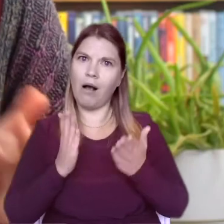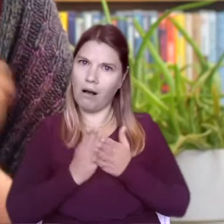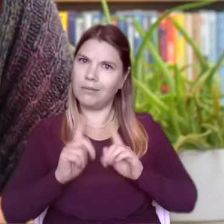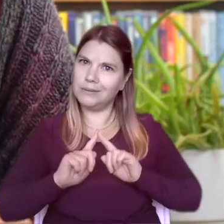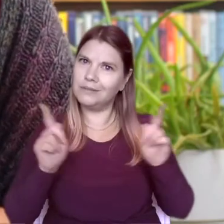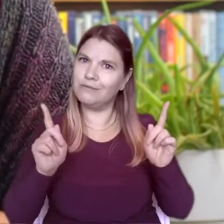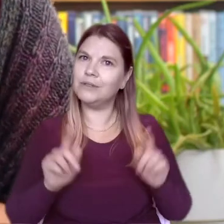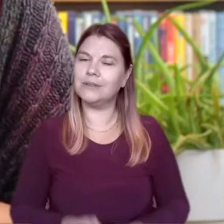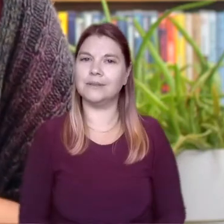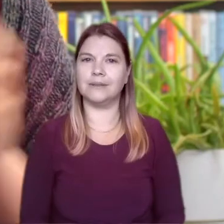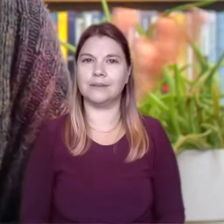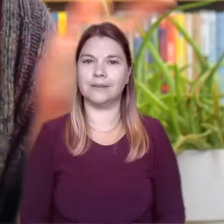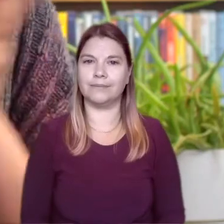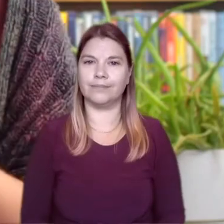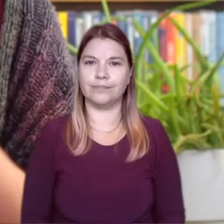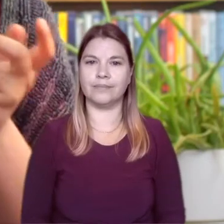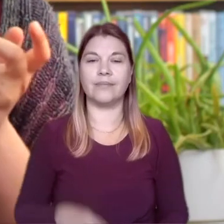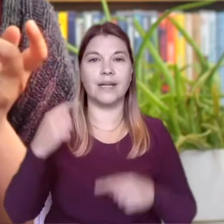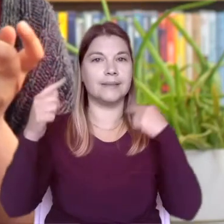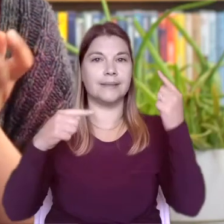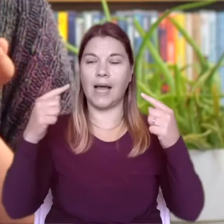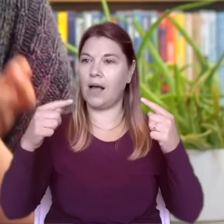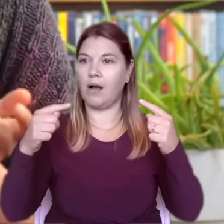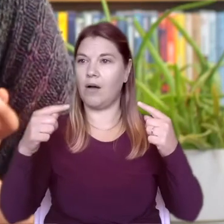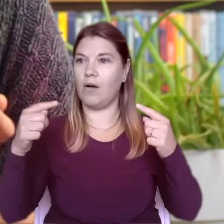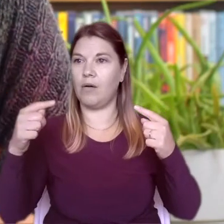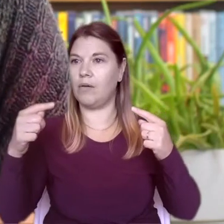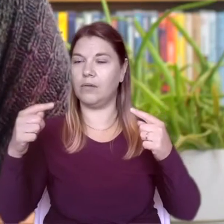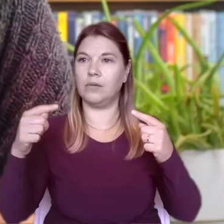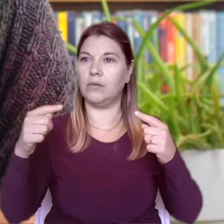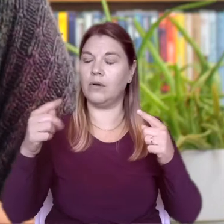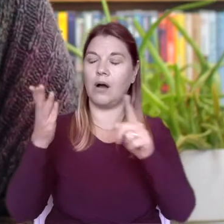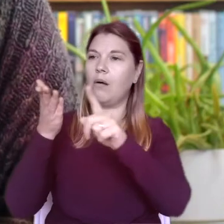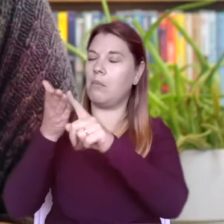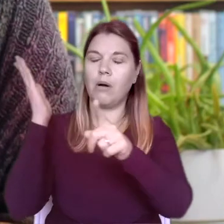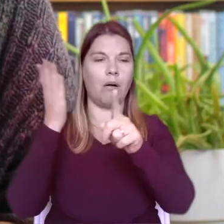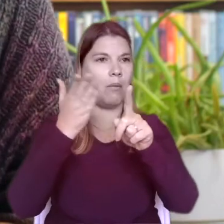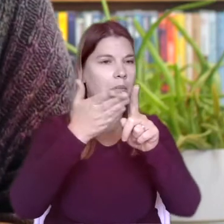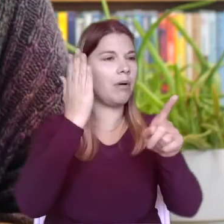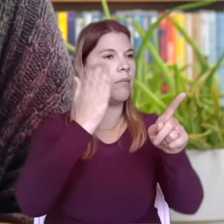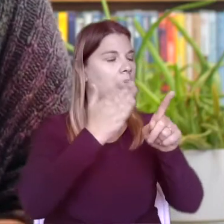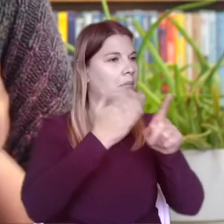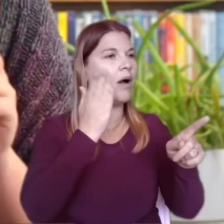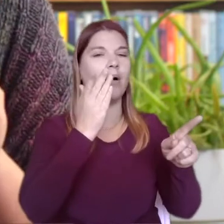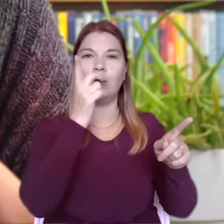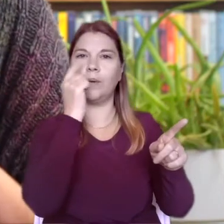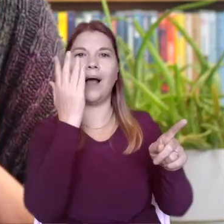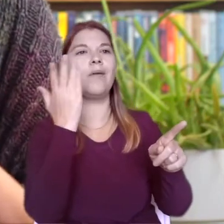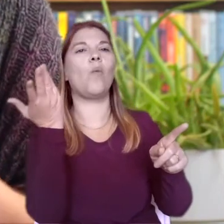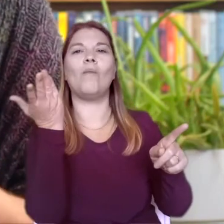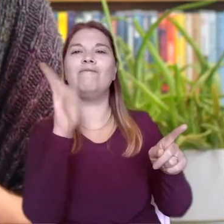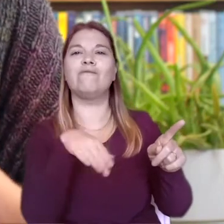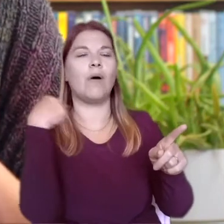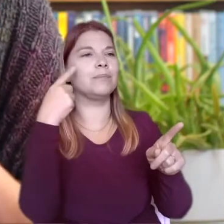When sounds come from different directions, they give us a sense of where they are coming from. This is